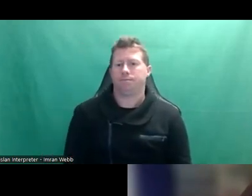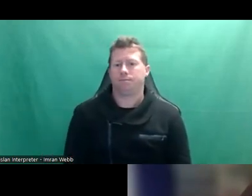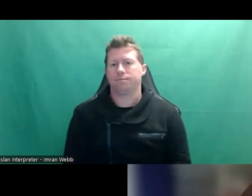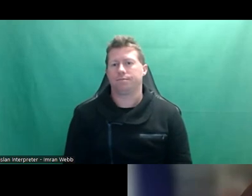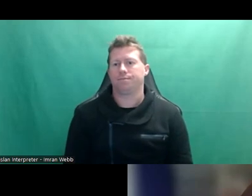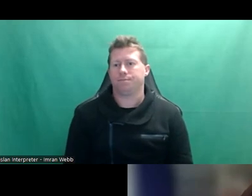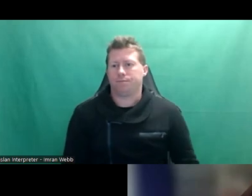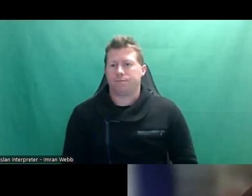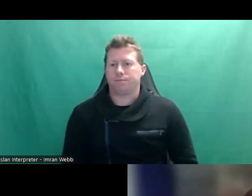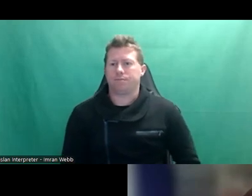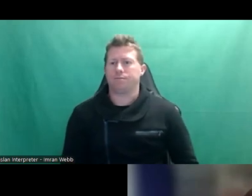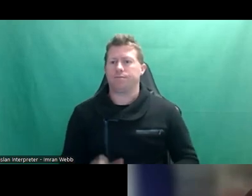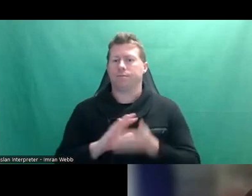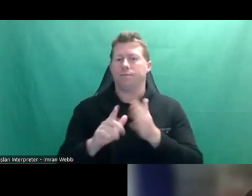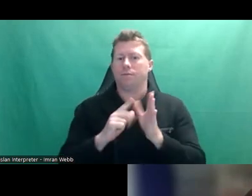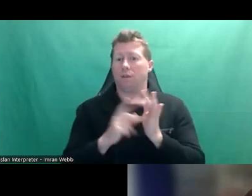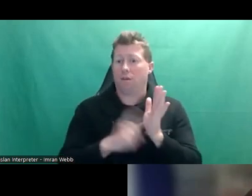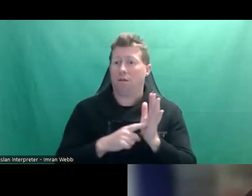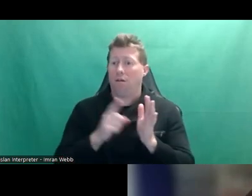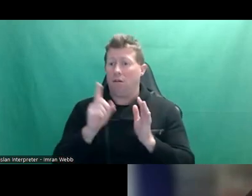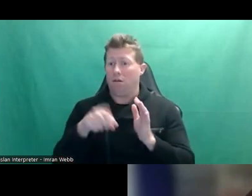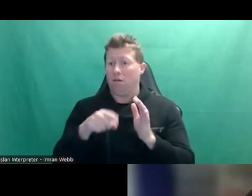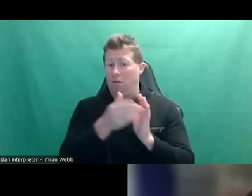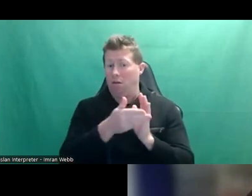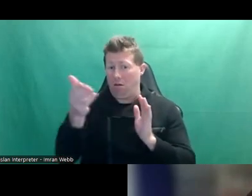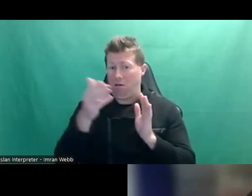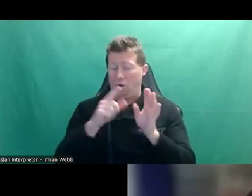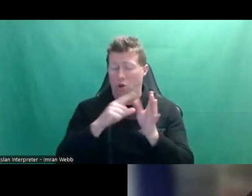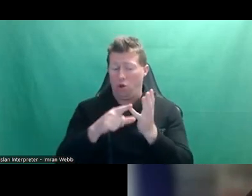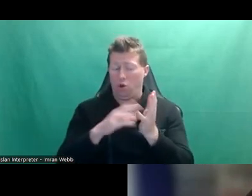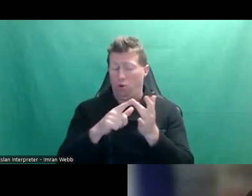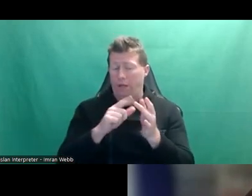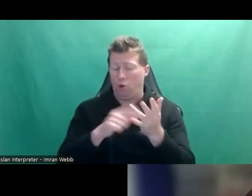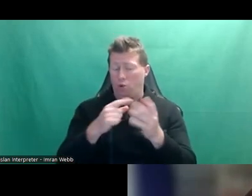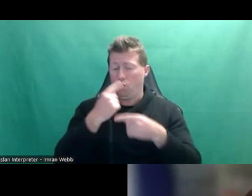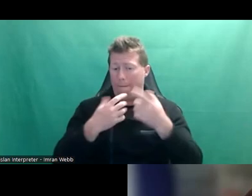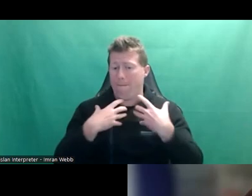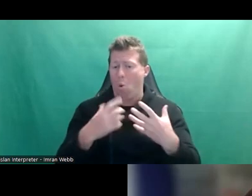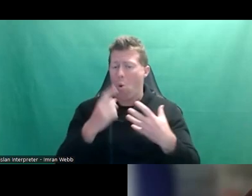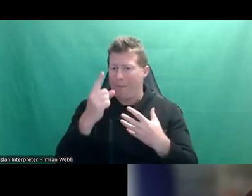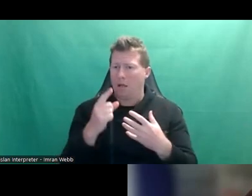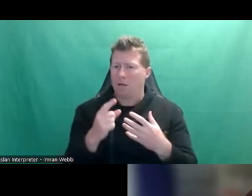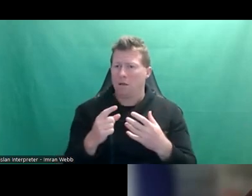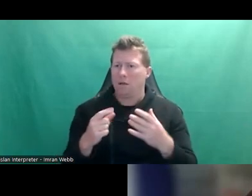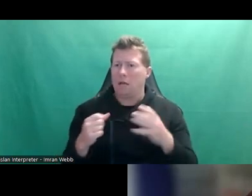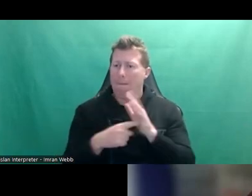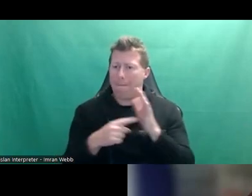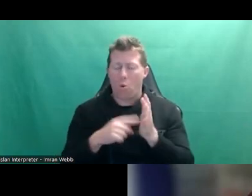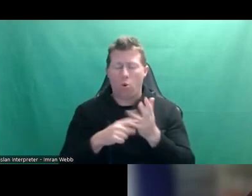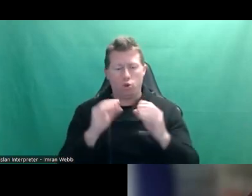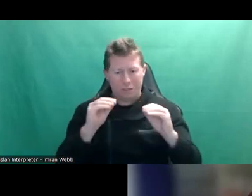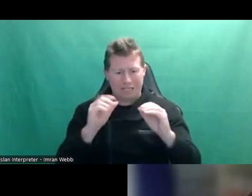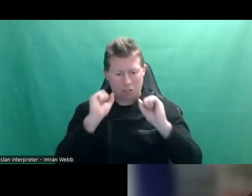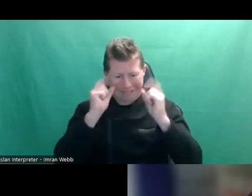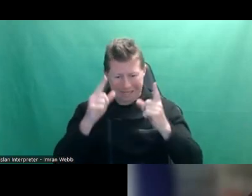And also, just want to add to that, and maybe Yumi, I'll throw to you to elaborate on it, but the idea as well of it's important to teach understanding